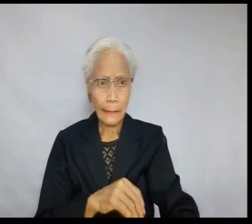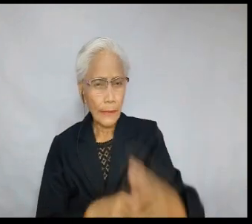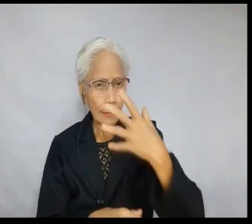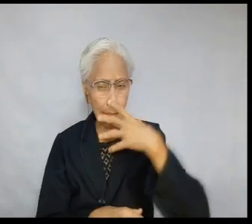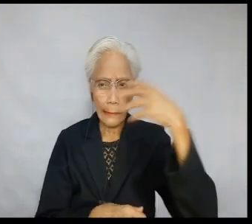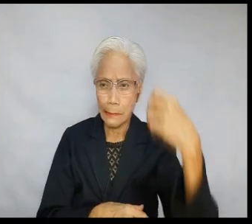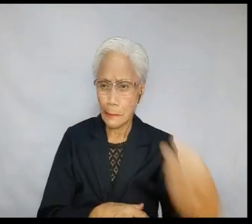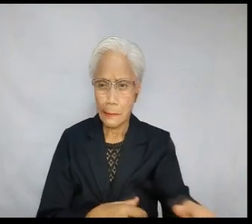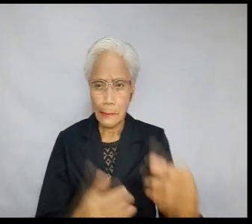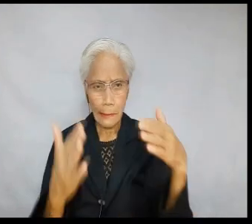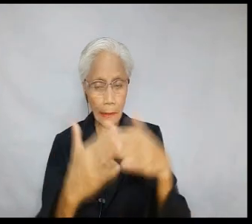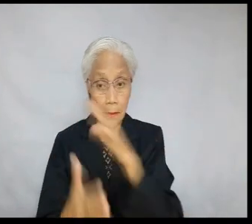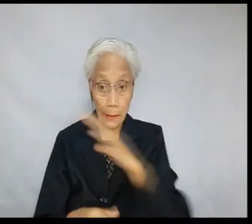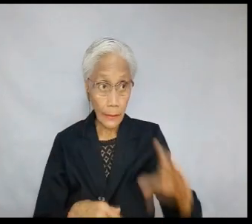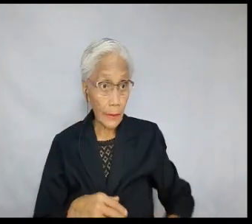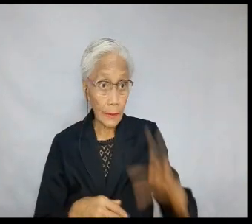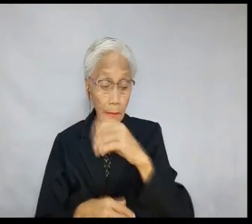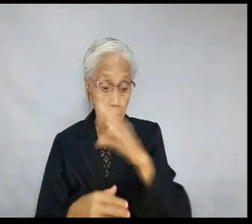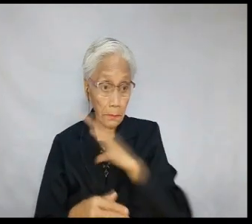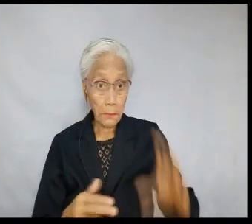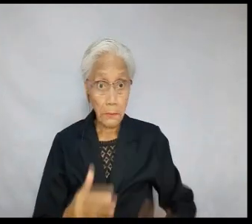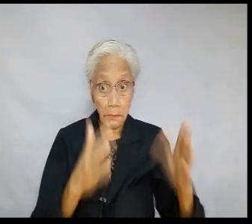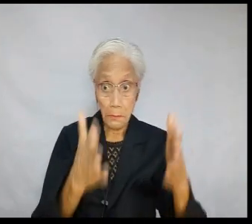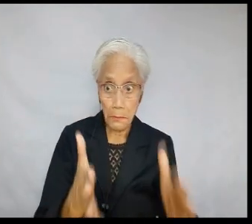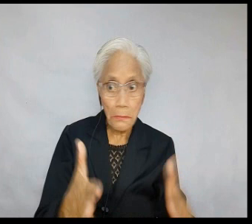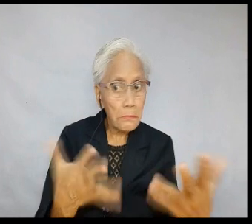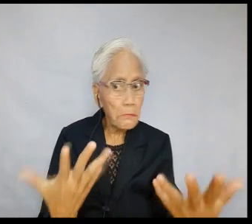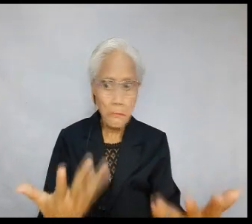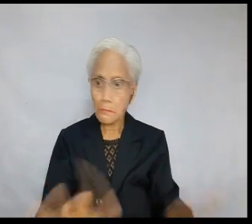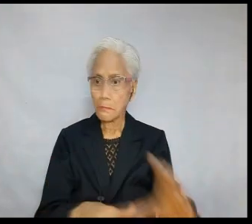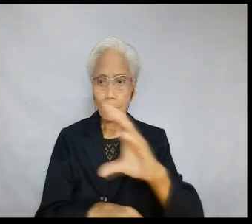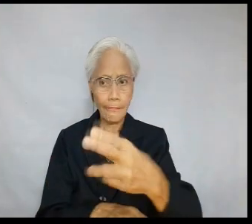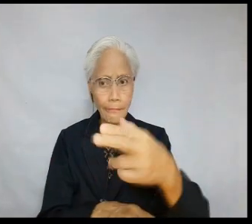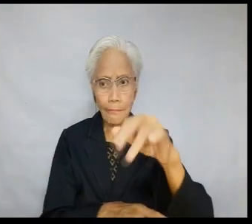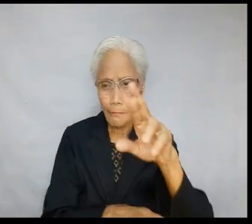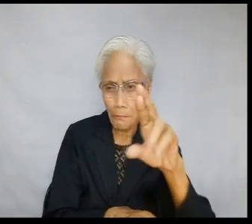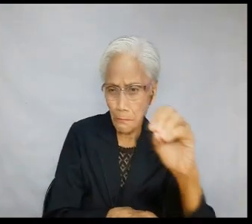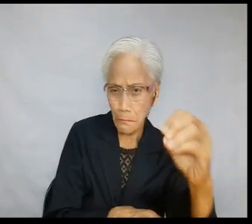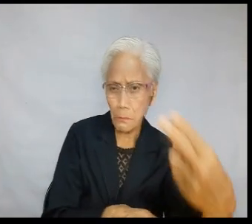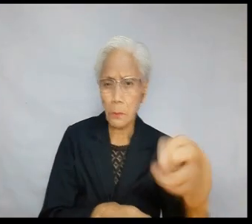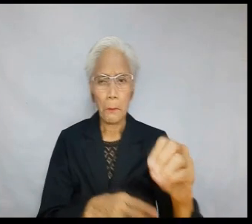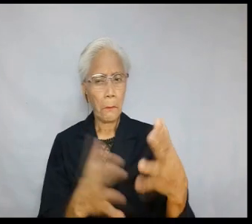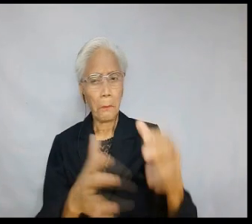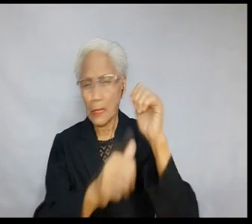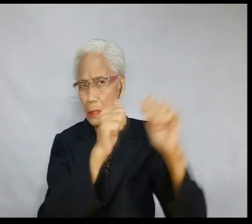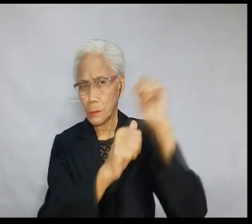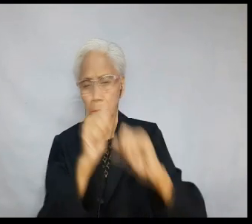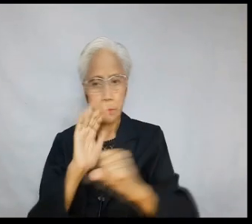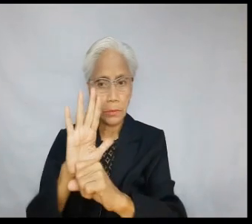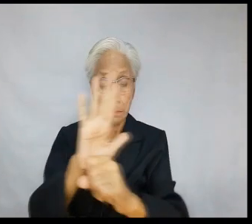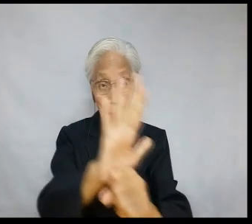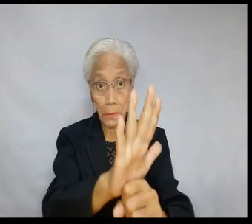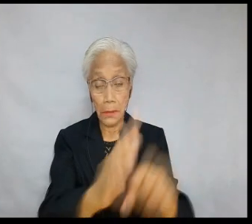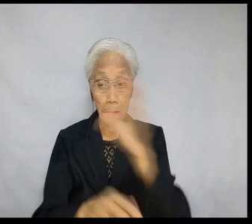never a kind of blasphemy against Christ and Christianity. It is the Greek letter key. When combined with the row, the key row is an ancient